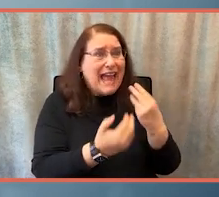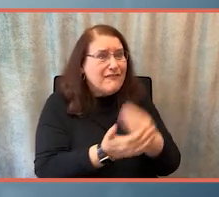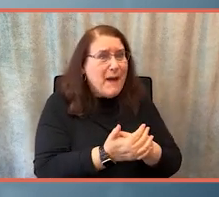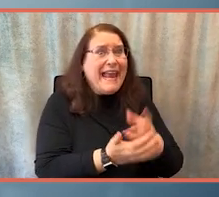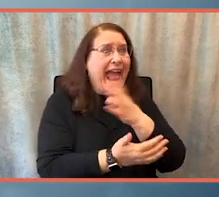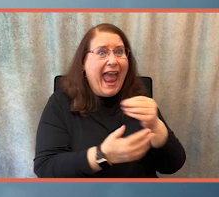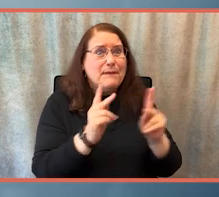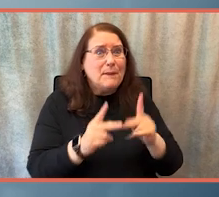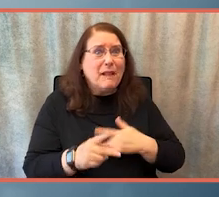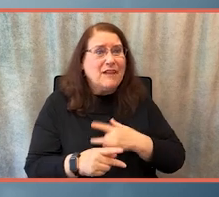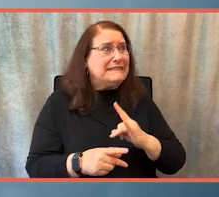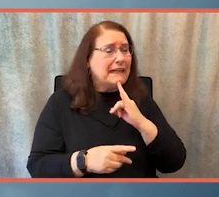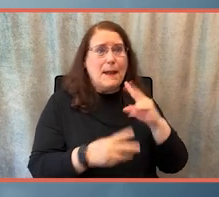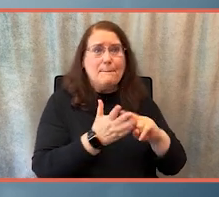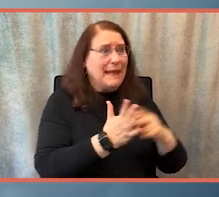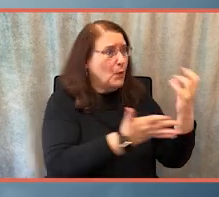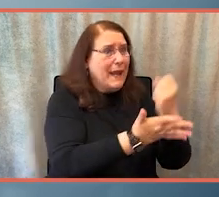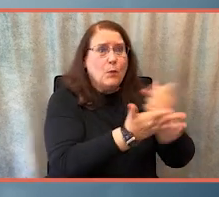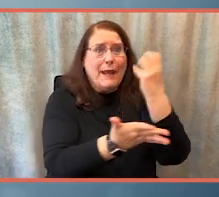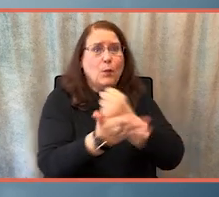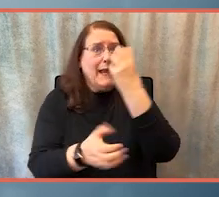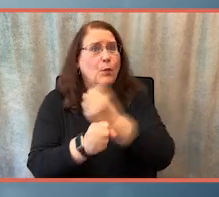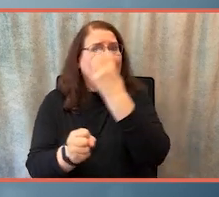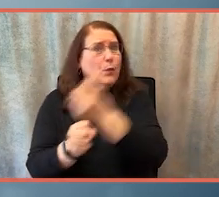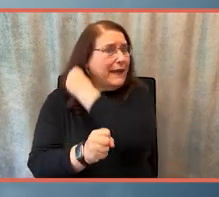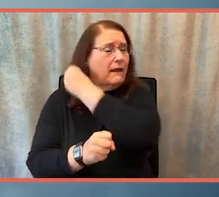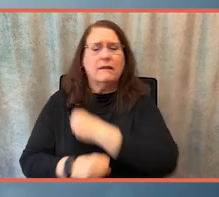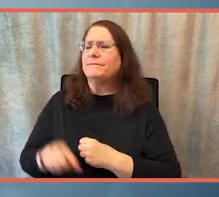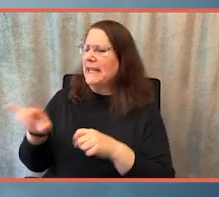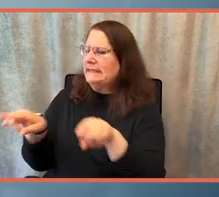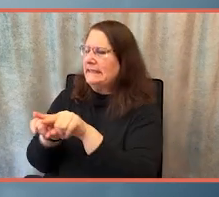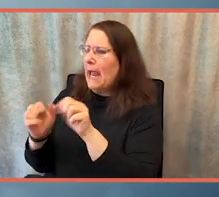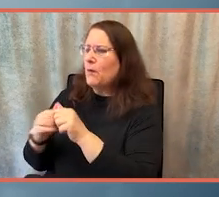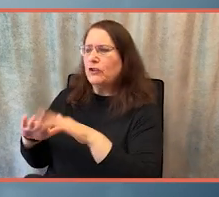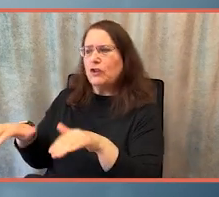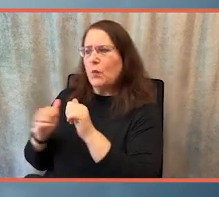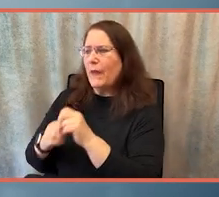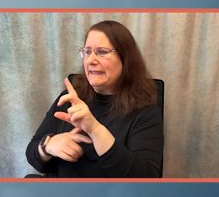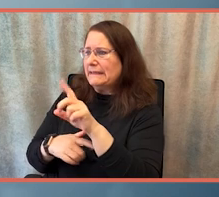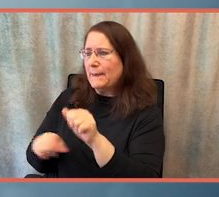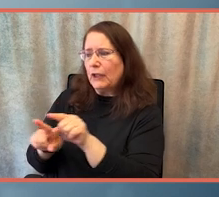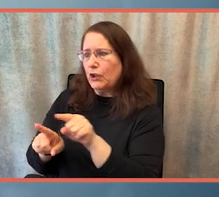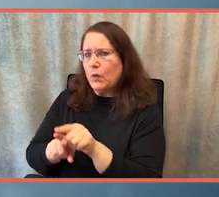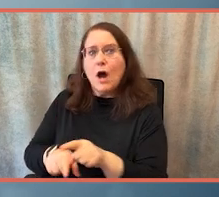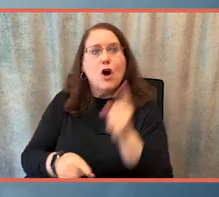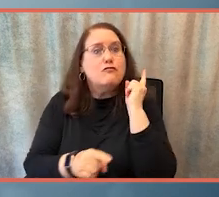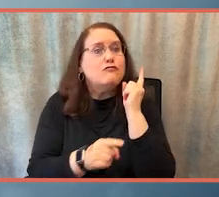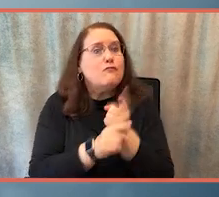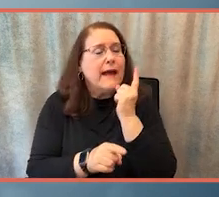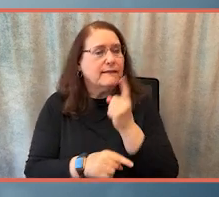everybody. And that's true for children with disabilities too. Absolutely right. And so my philosophy is that we are always a better